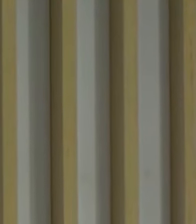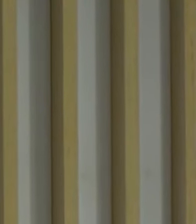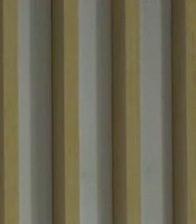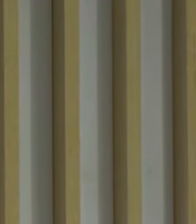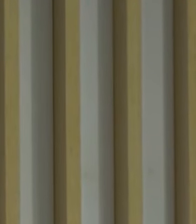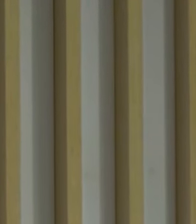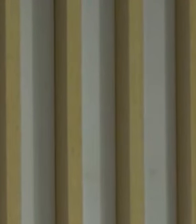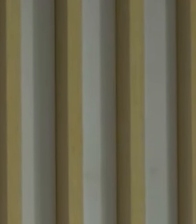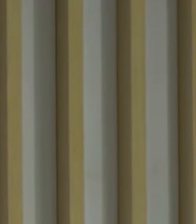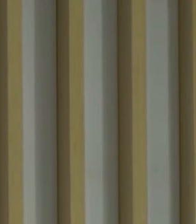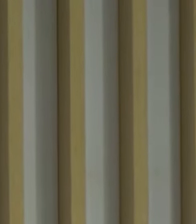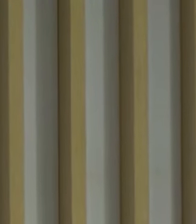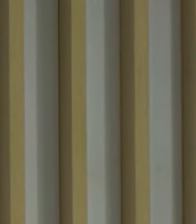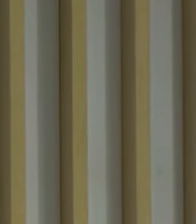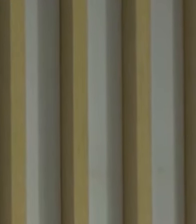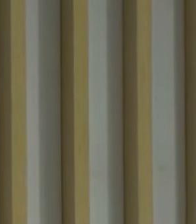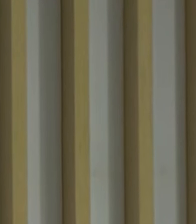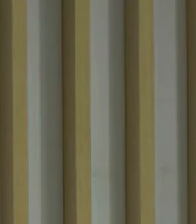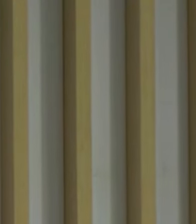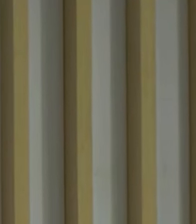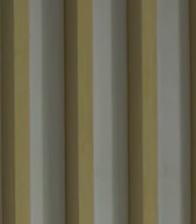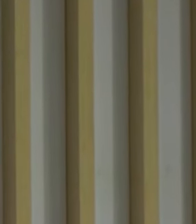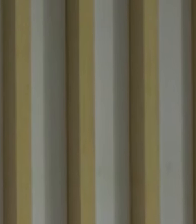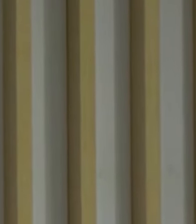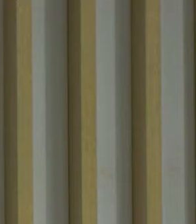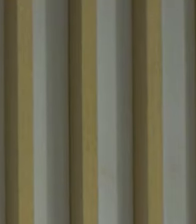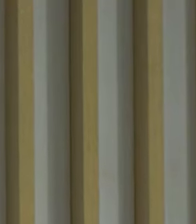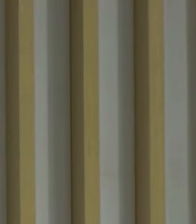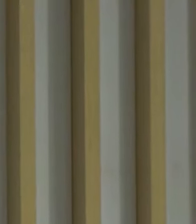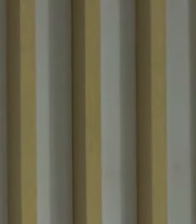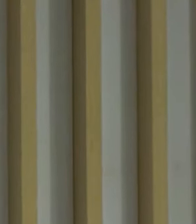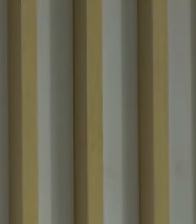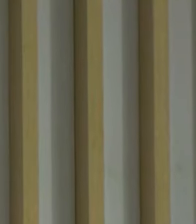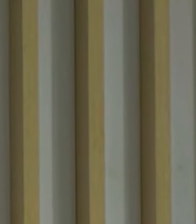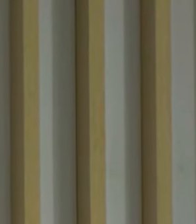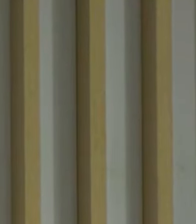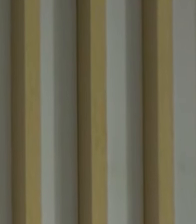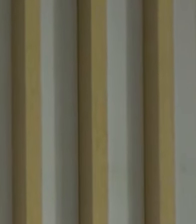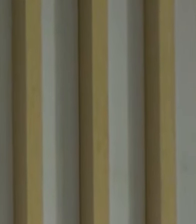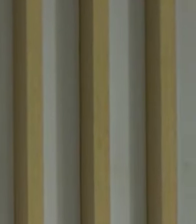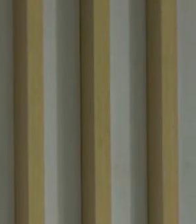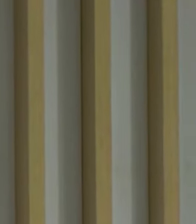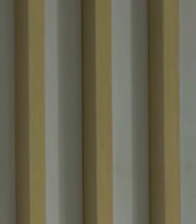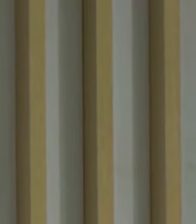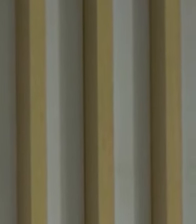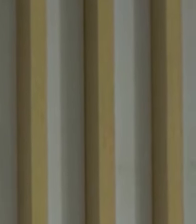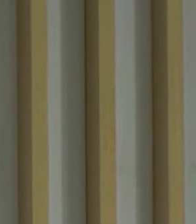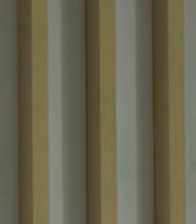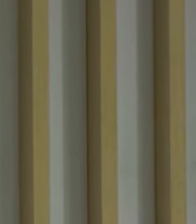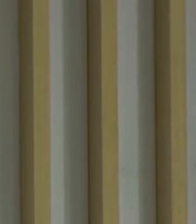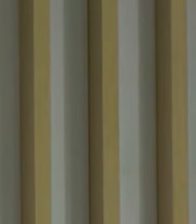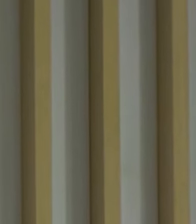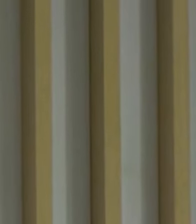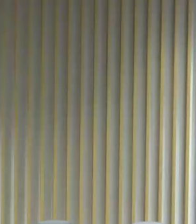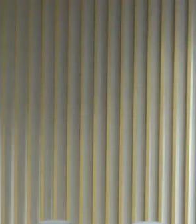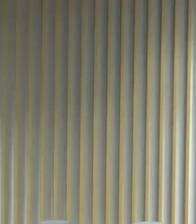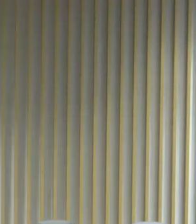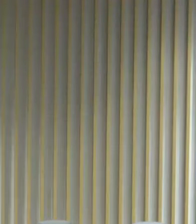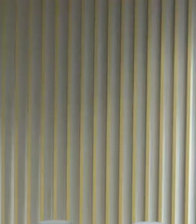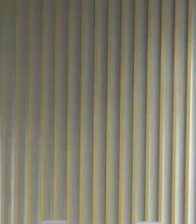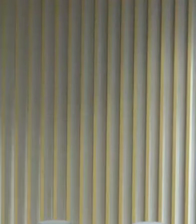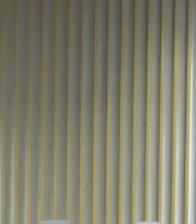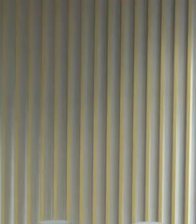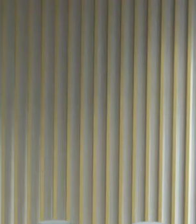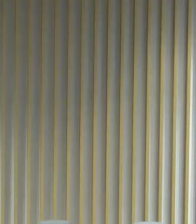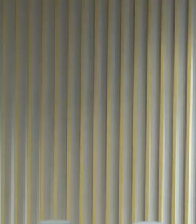the high-cost program funding to continue supporting fixed and broadband services in Alaska. It's a mouthful. Any questions on this item? I